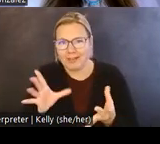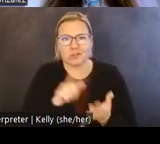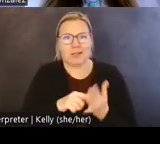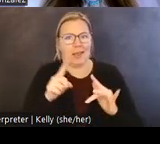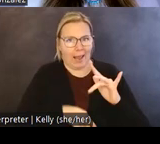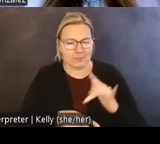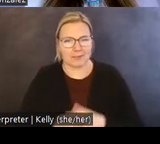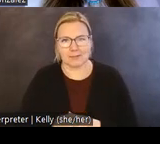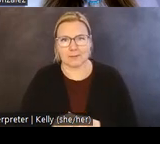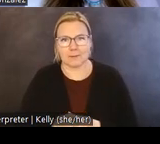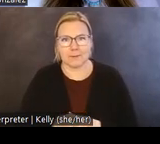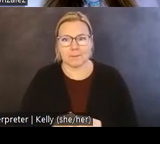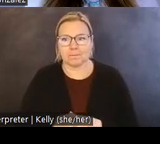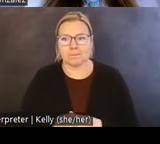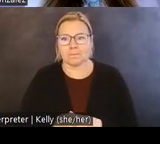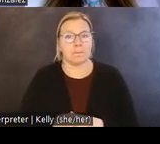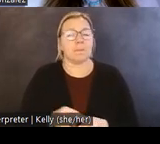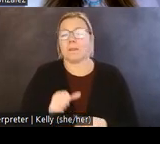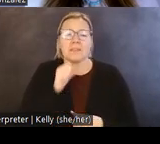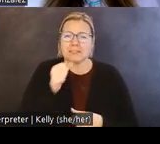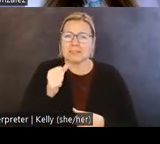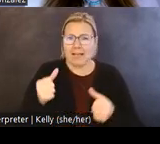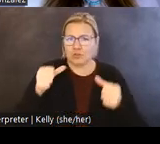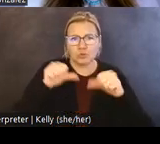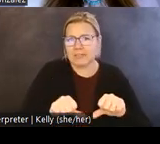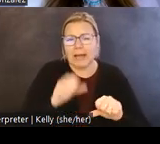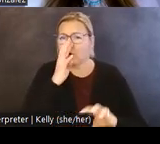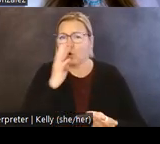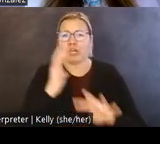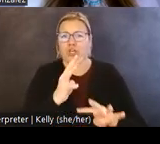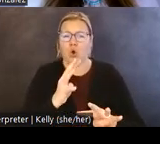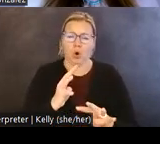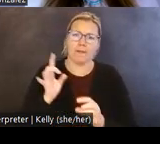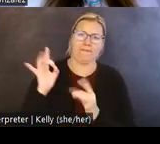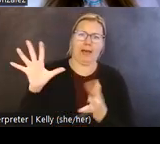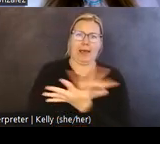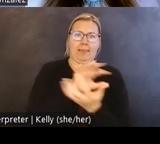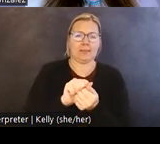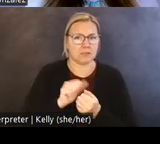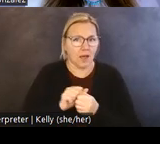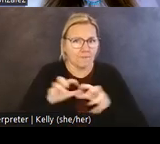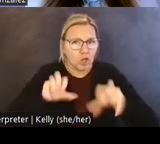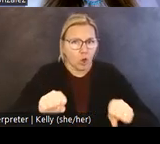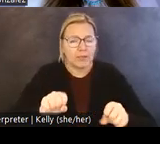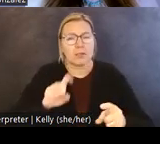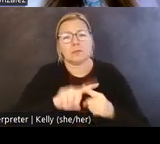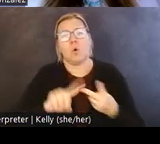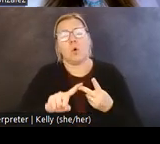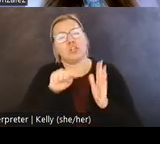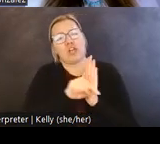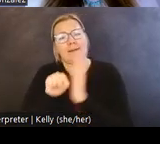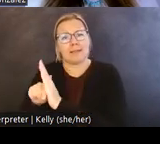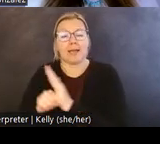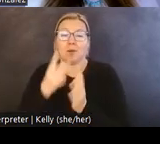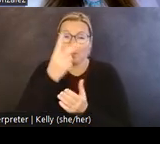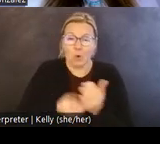This is not to deny the violence. colonialism or the reality of Indigenous genocide. Both of these